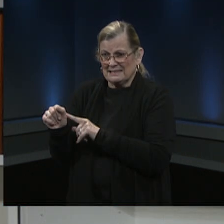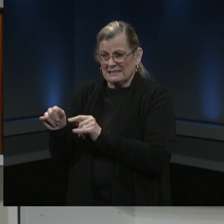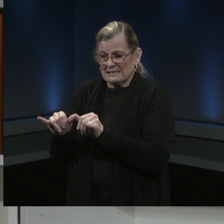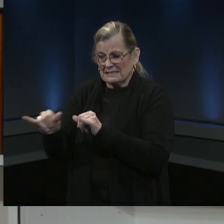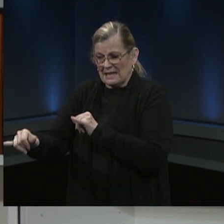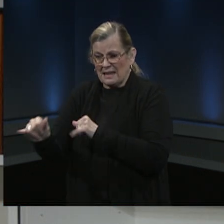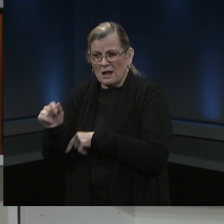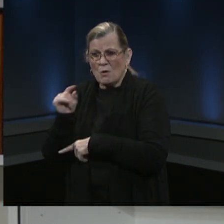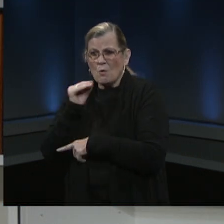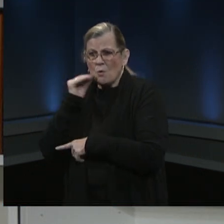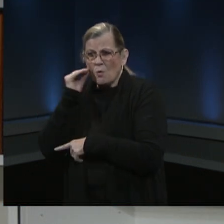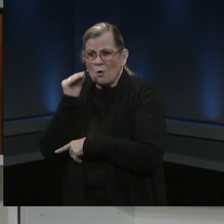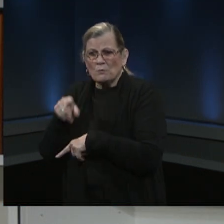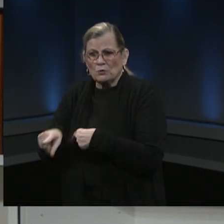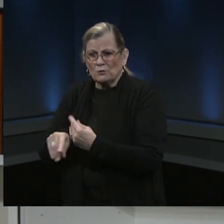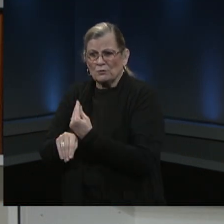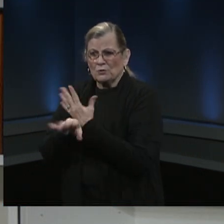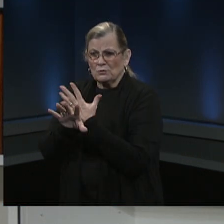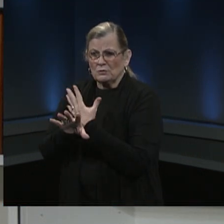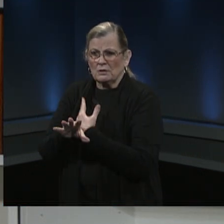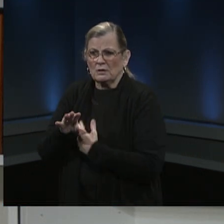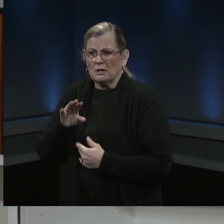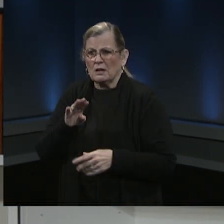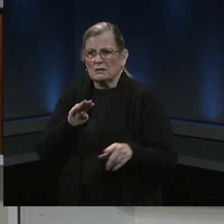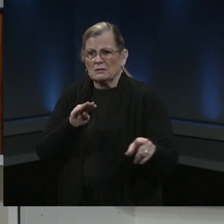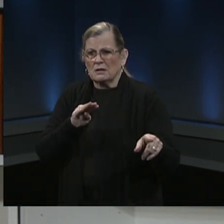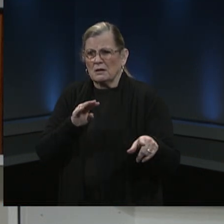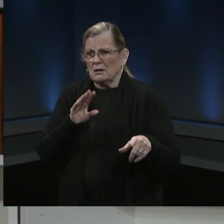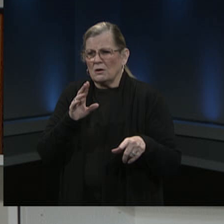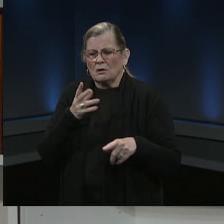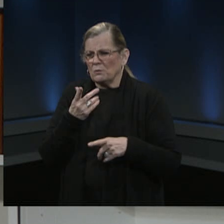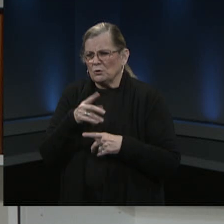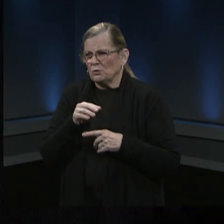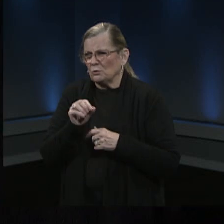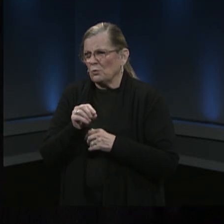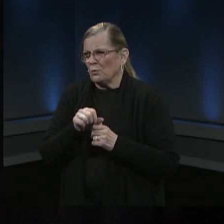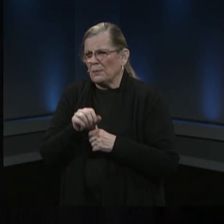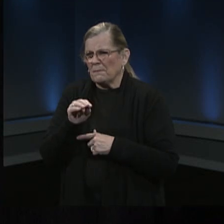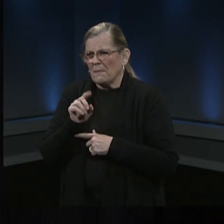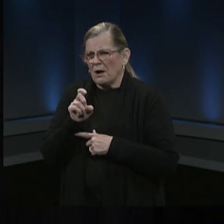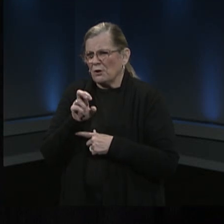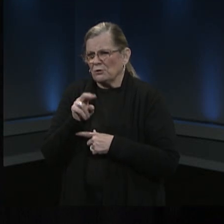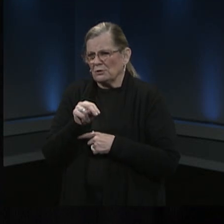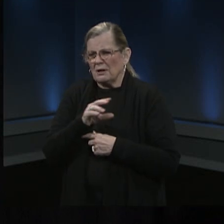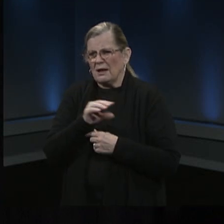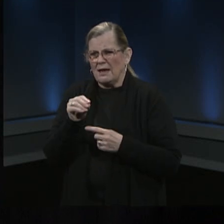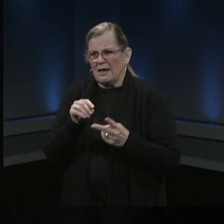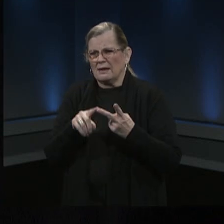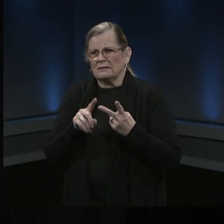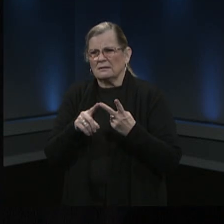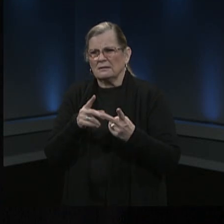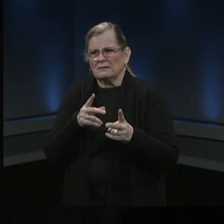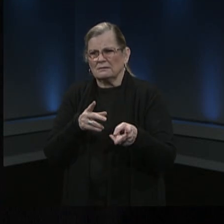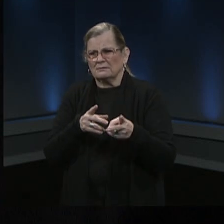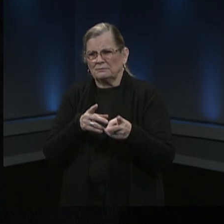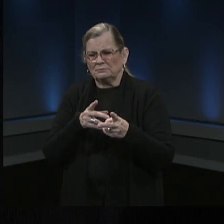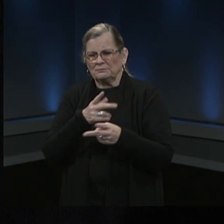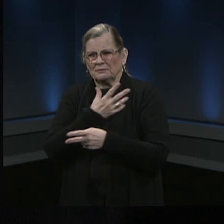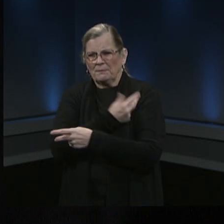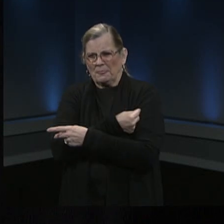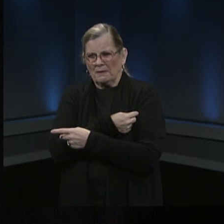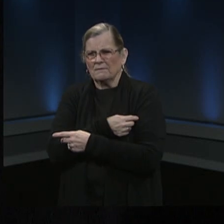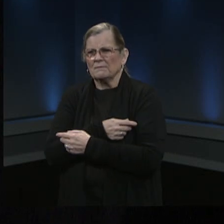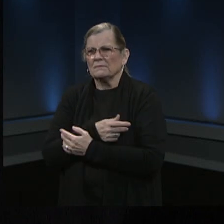substitutes and monitors be allowed to be vaccinated yes absolutely our substitutes and our monitors